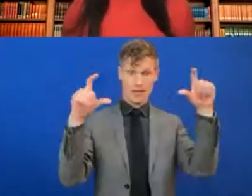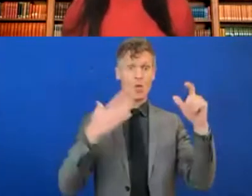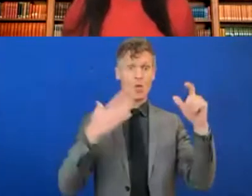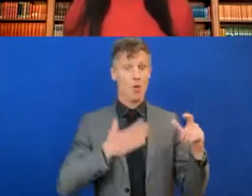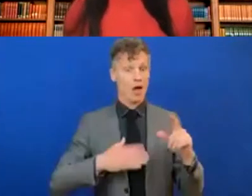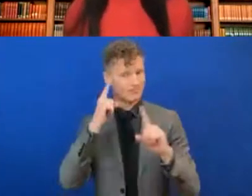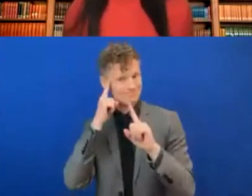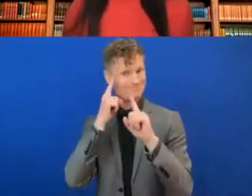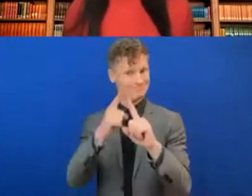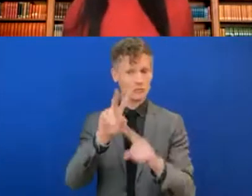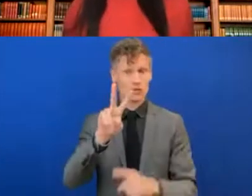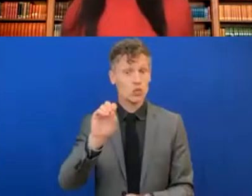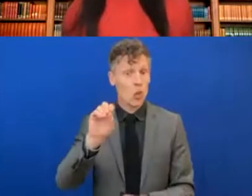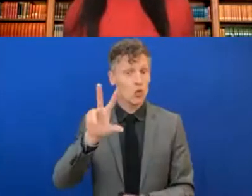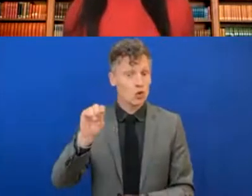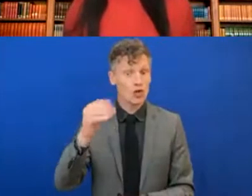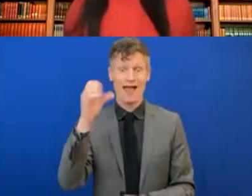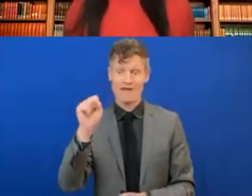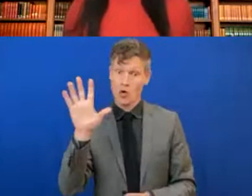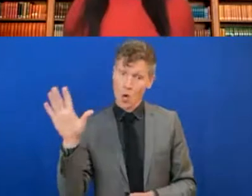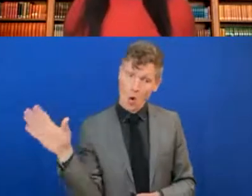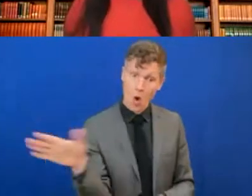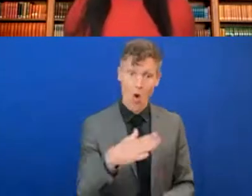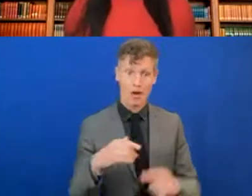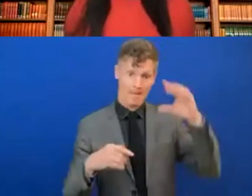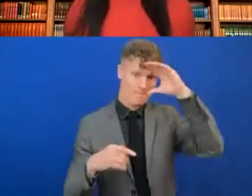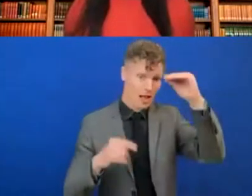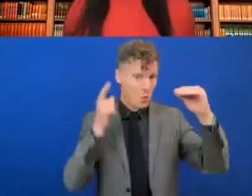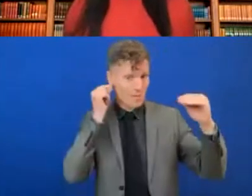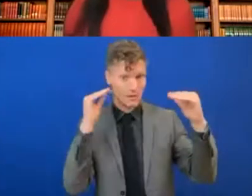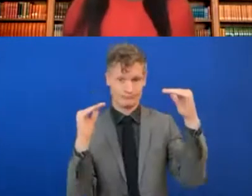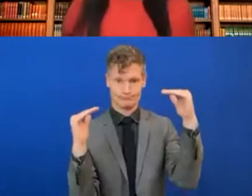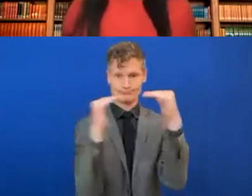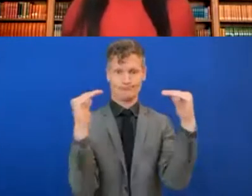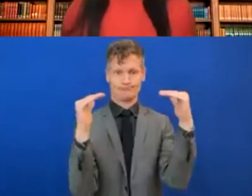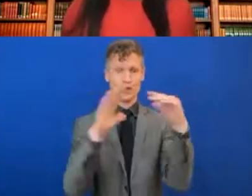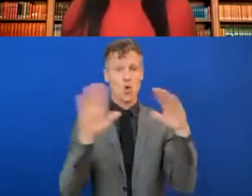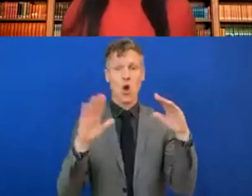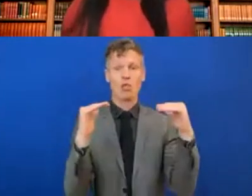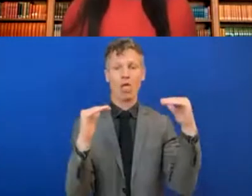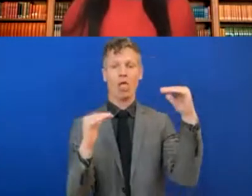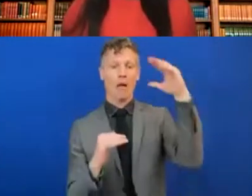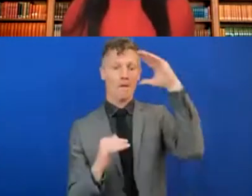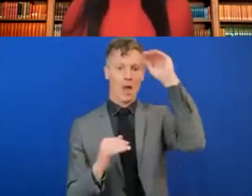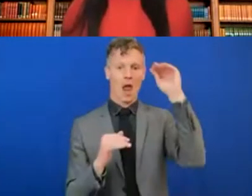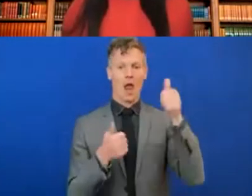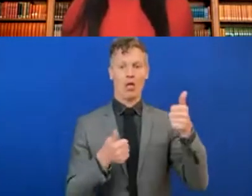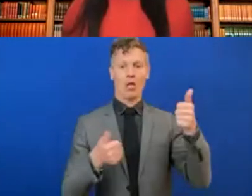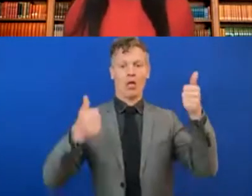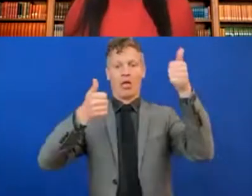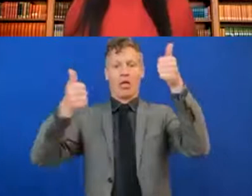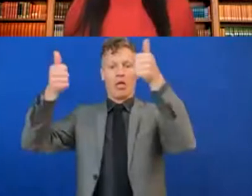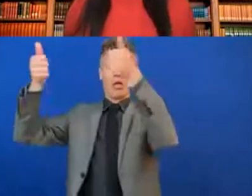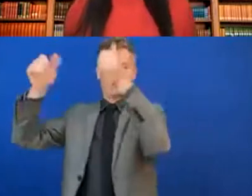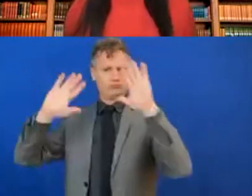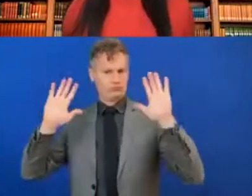2030, and that's all of our workforce. We also have some intermediate goals. We want to get to 30% women in leadership